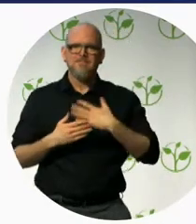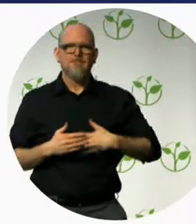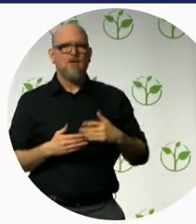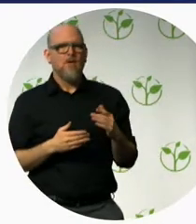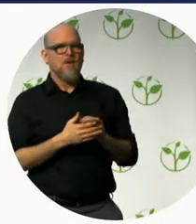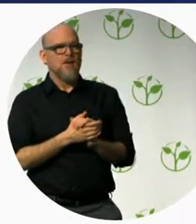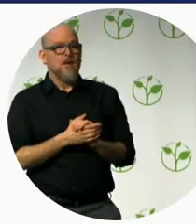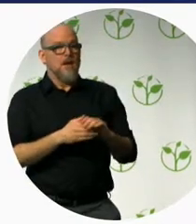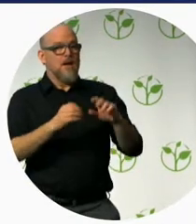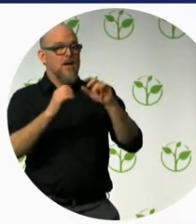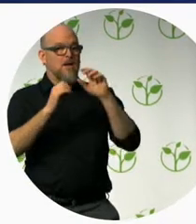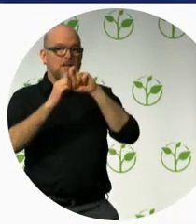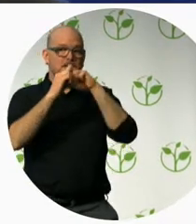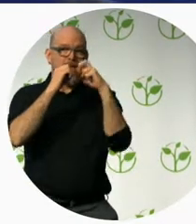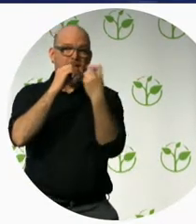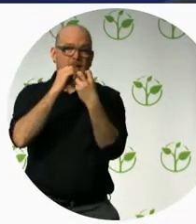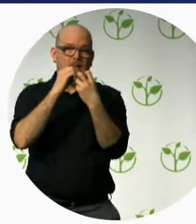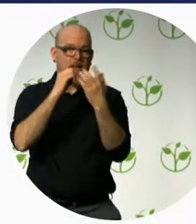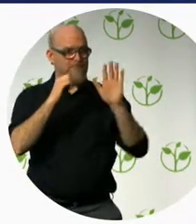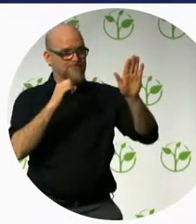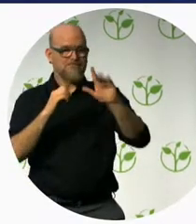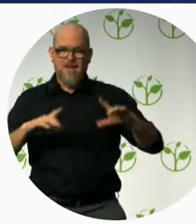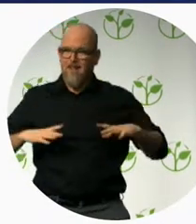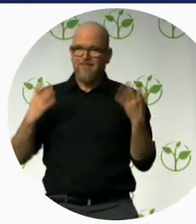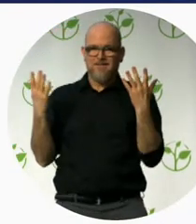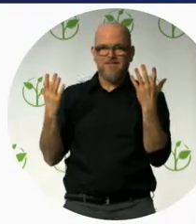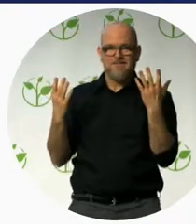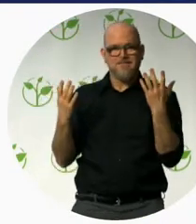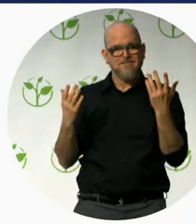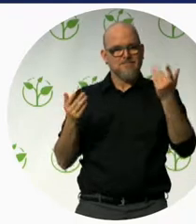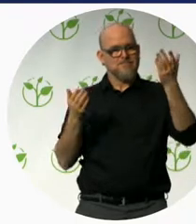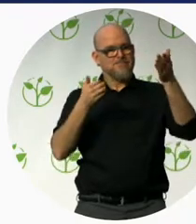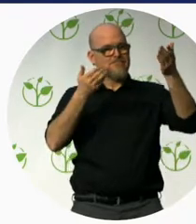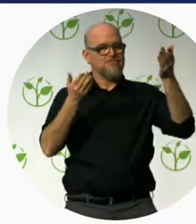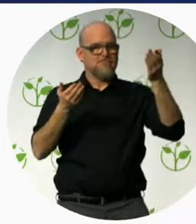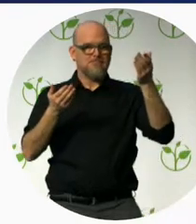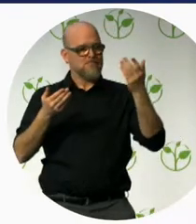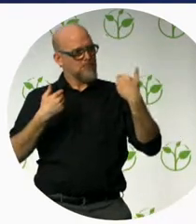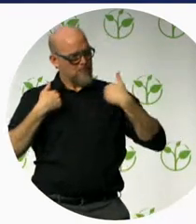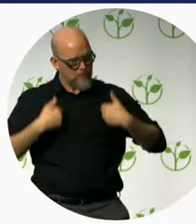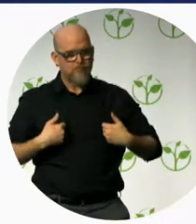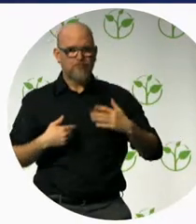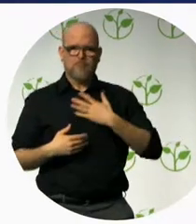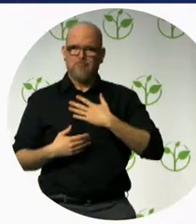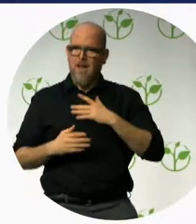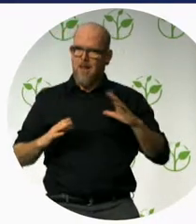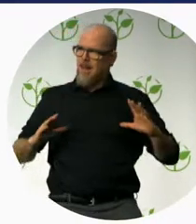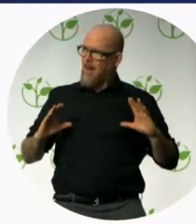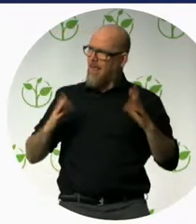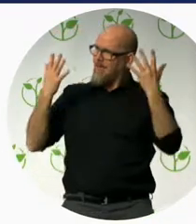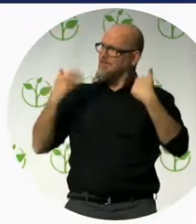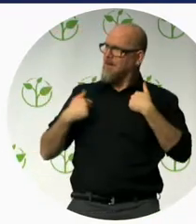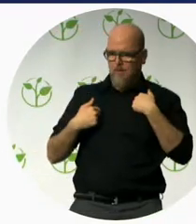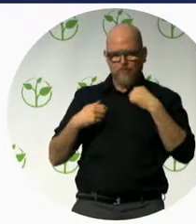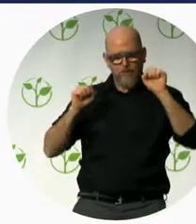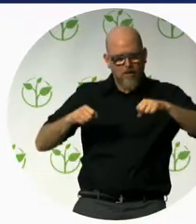part of life. It's part of having a full and rich experience of life to be able to participate